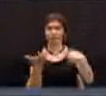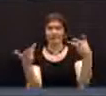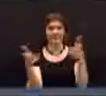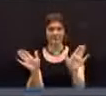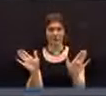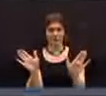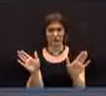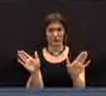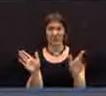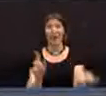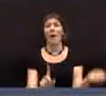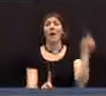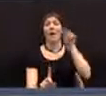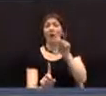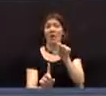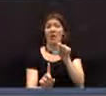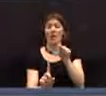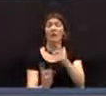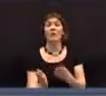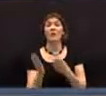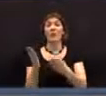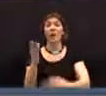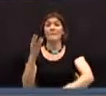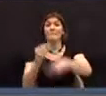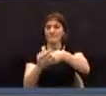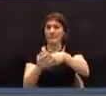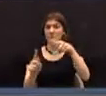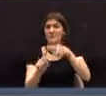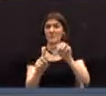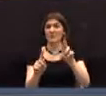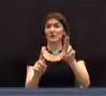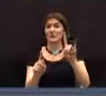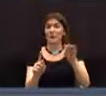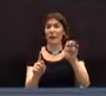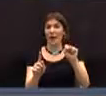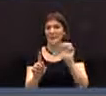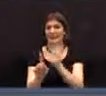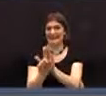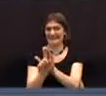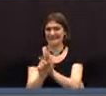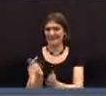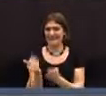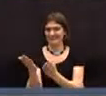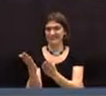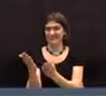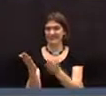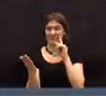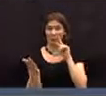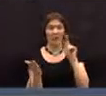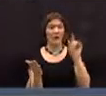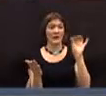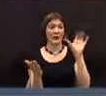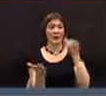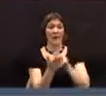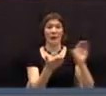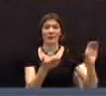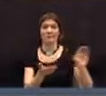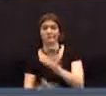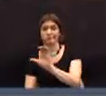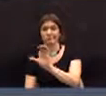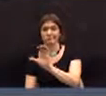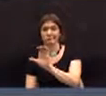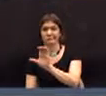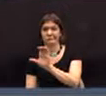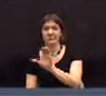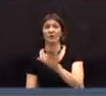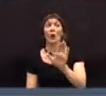And we return now to the Dimes question. Your vote that